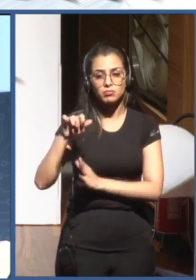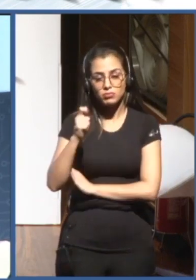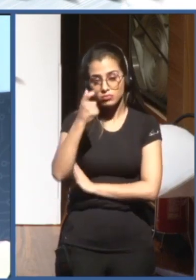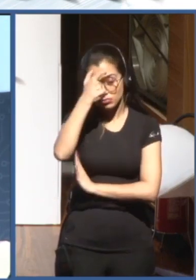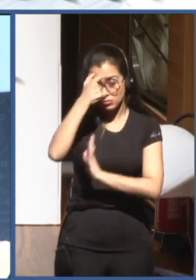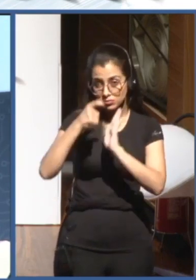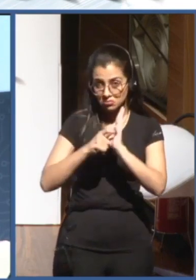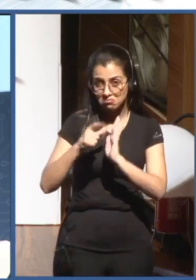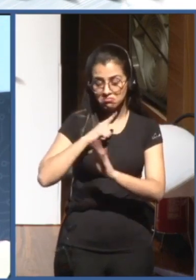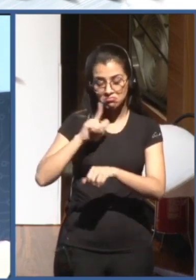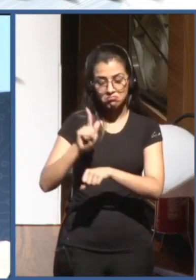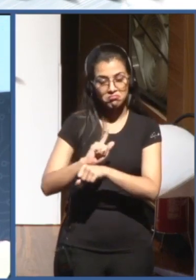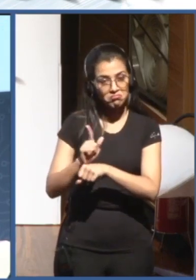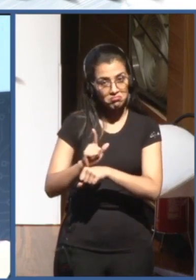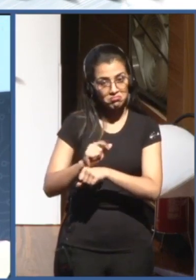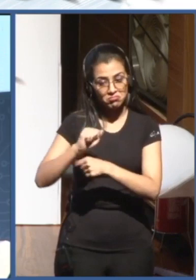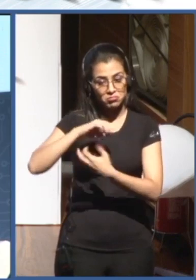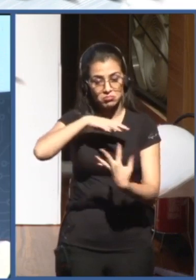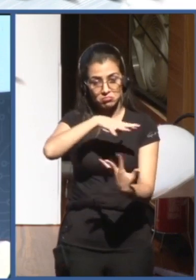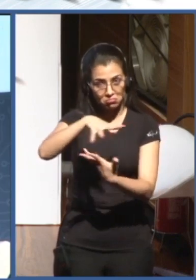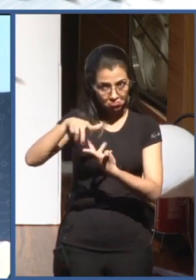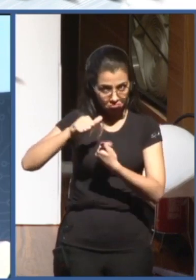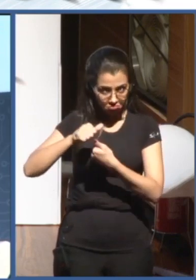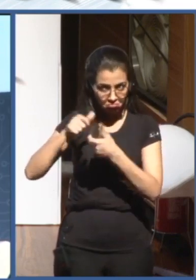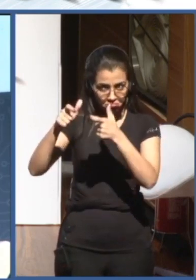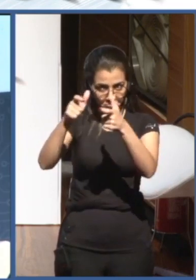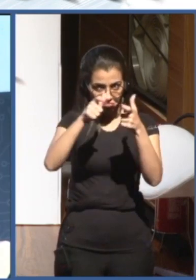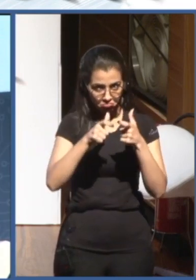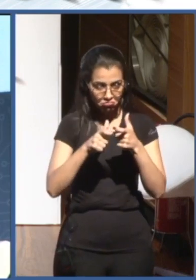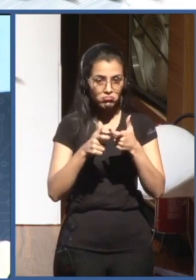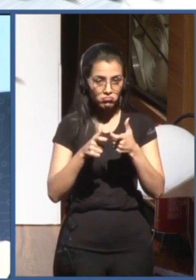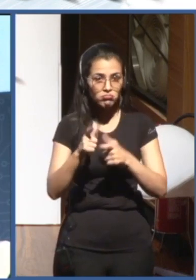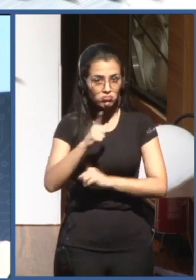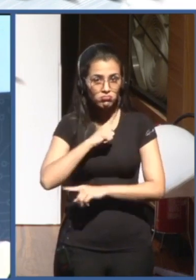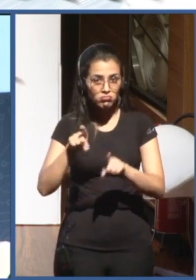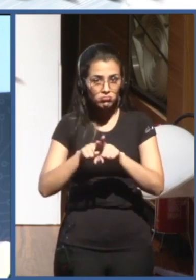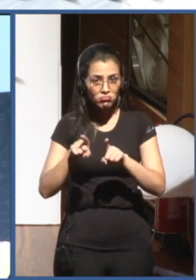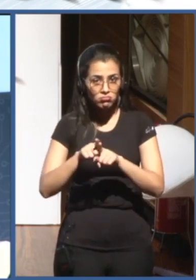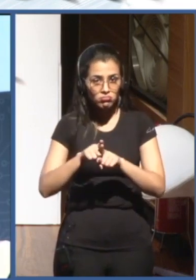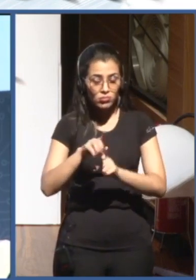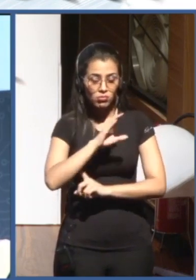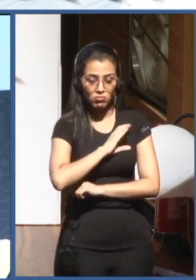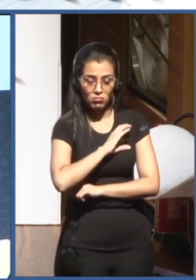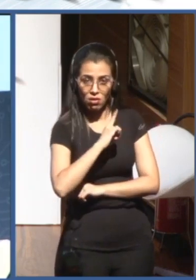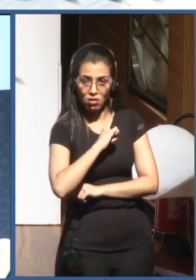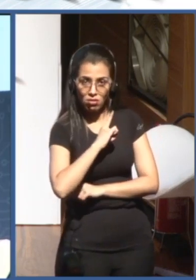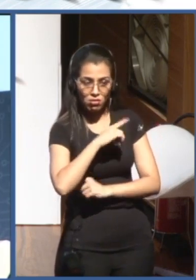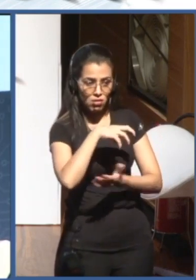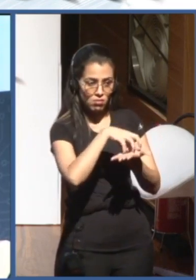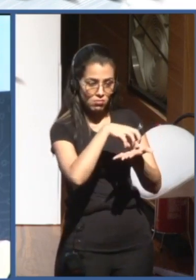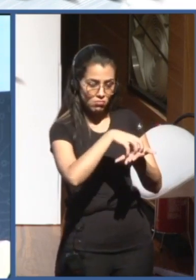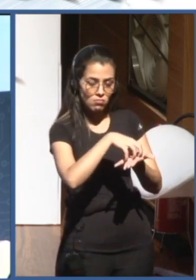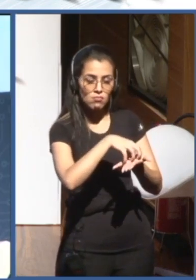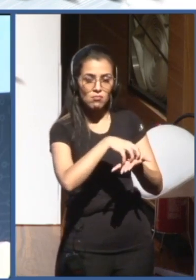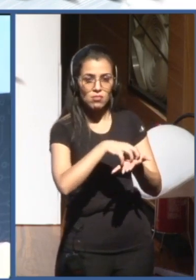mentioned by the Canadian ambassador, probably somewhere. However, here I see that